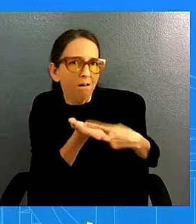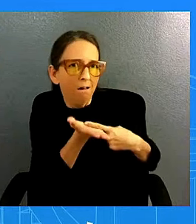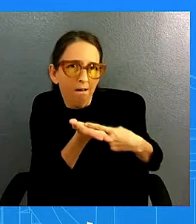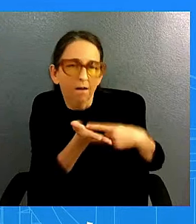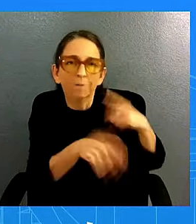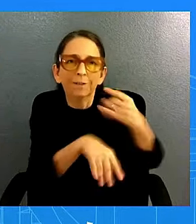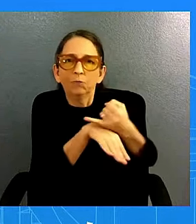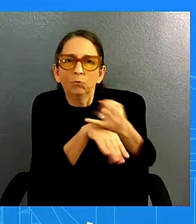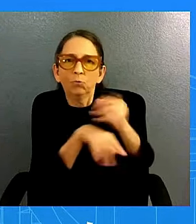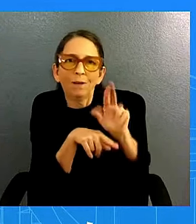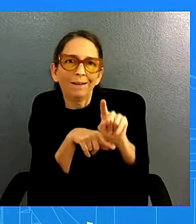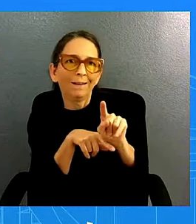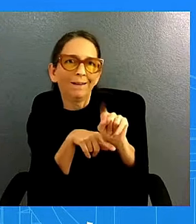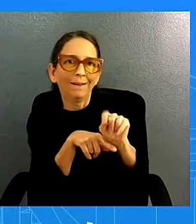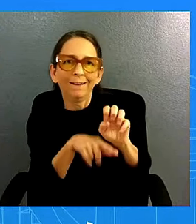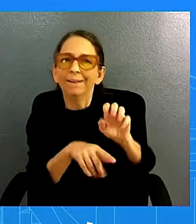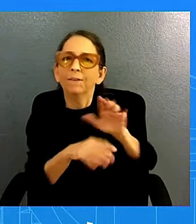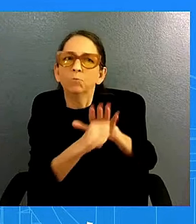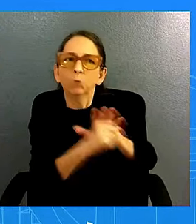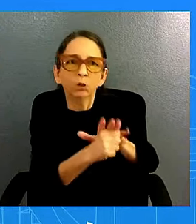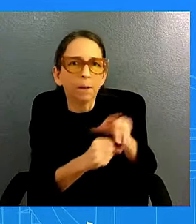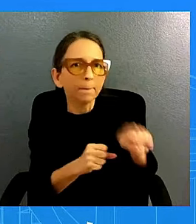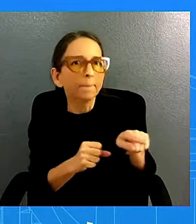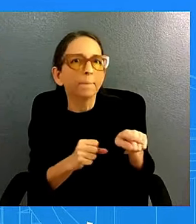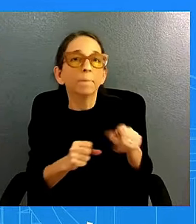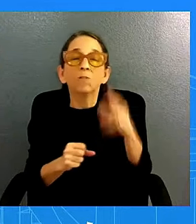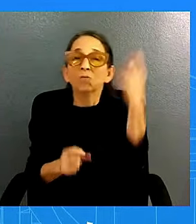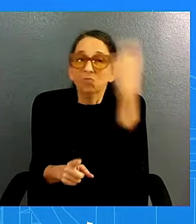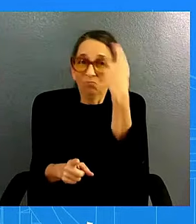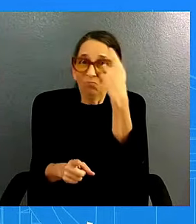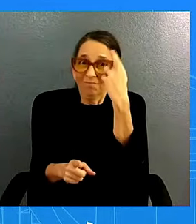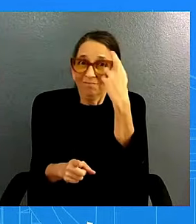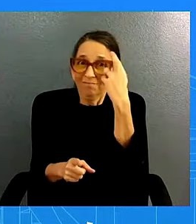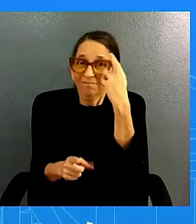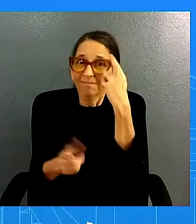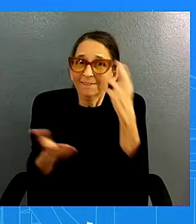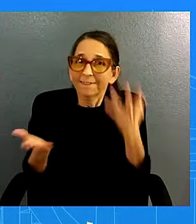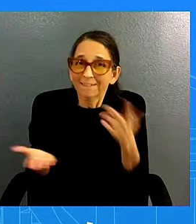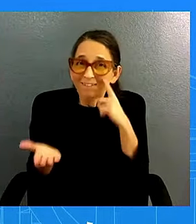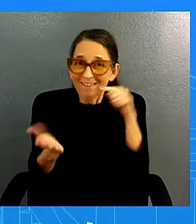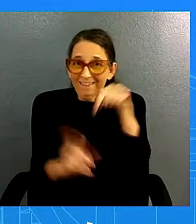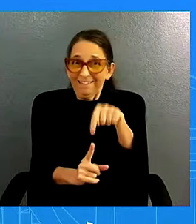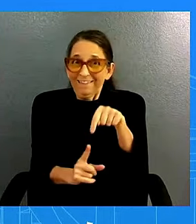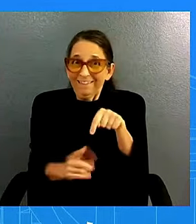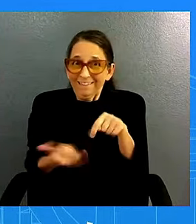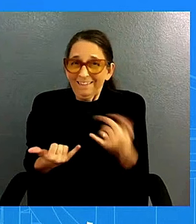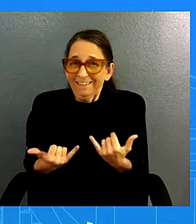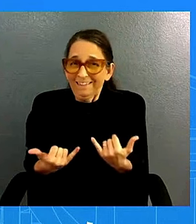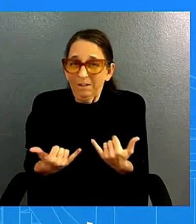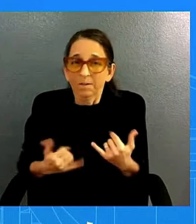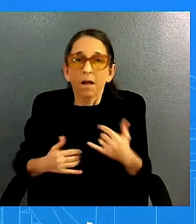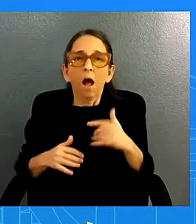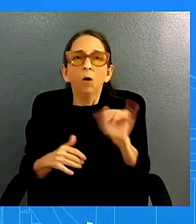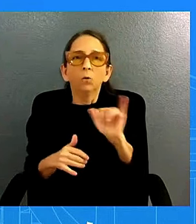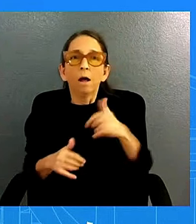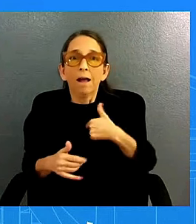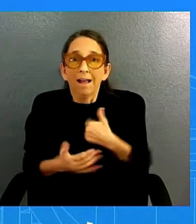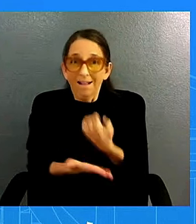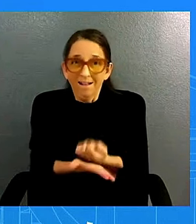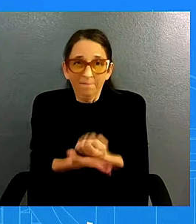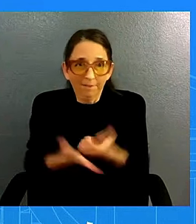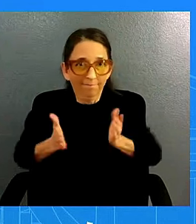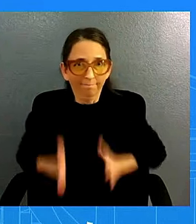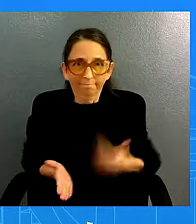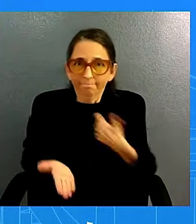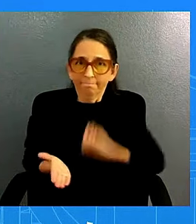and you know the reason for that and i speak to you now as an economic historian is that countries where that independence